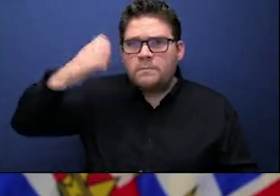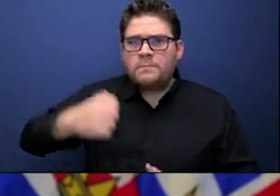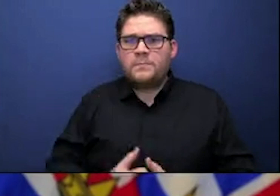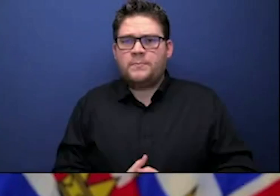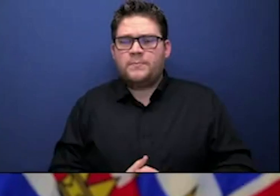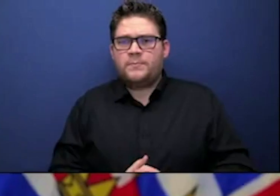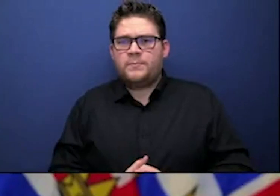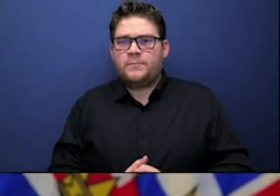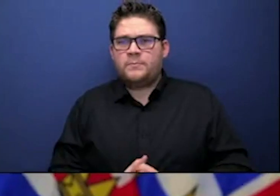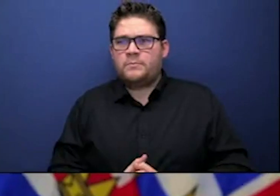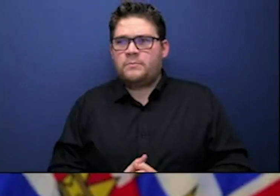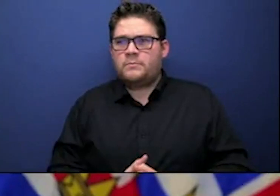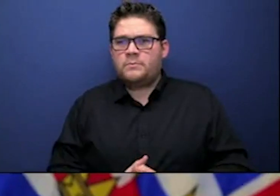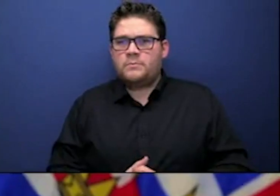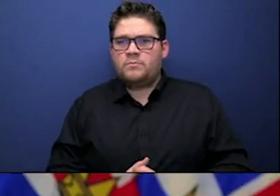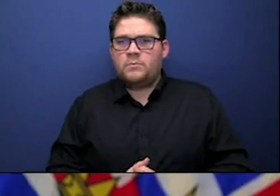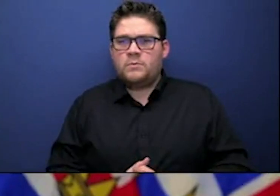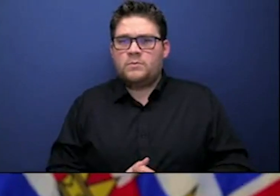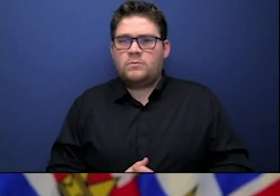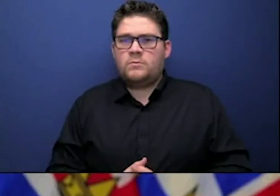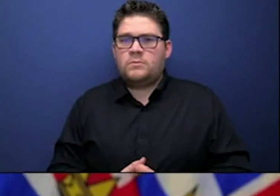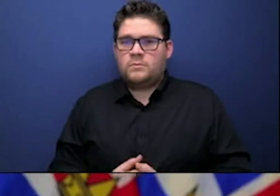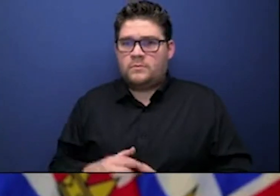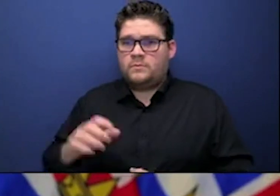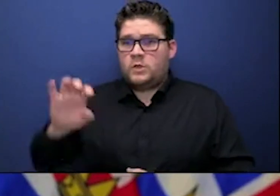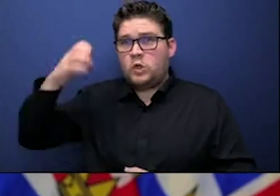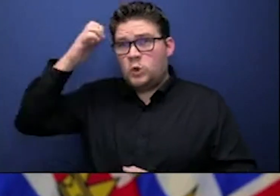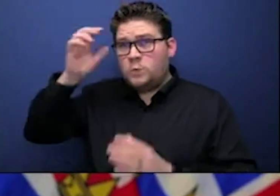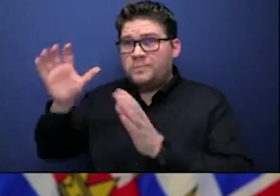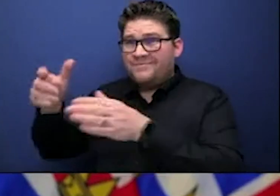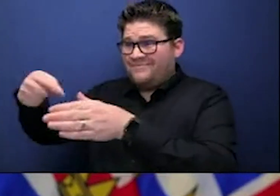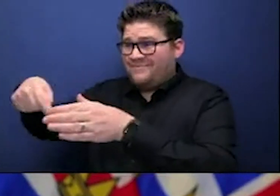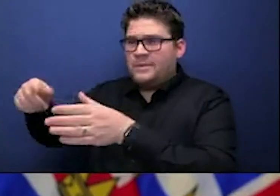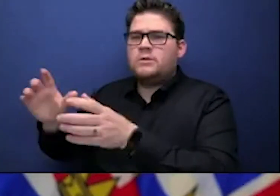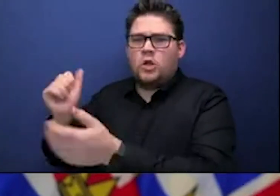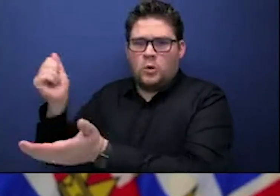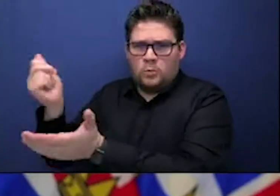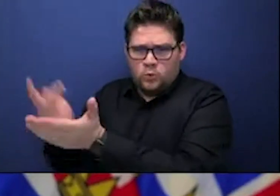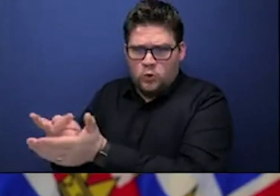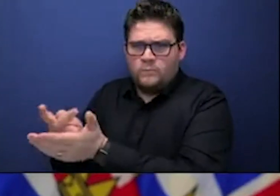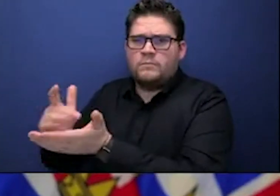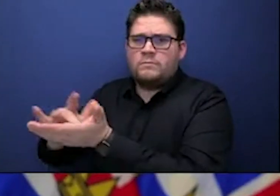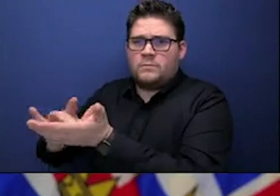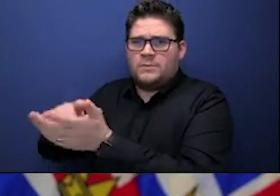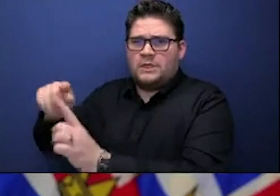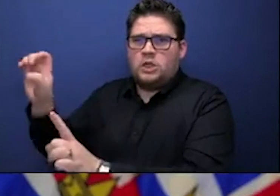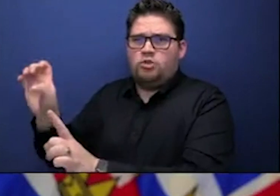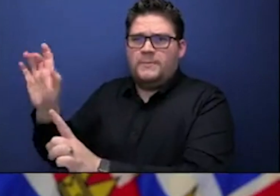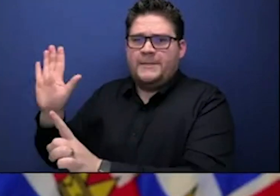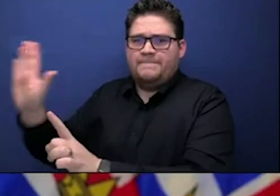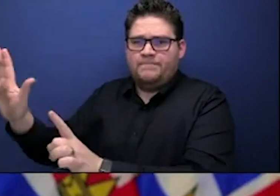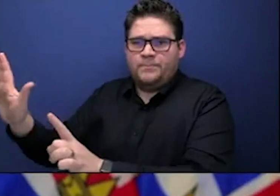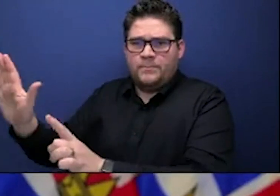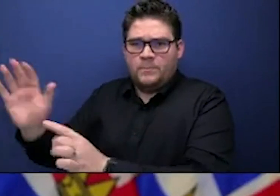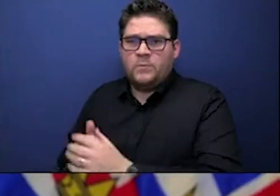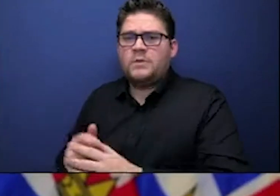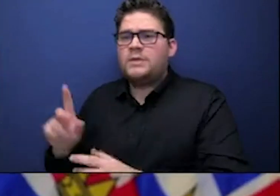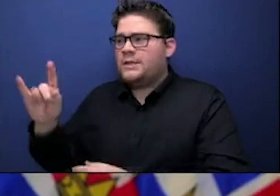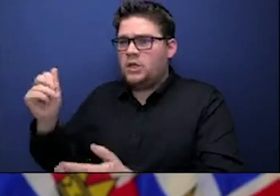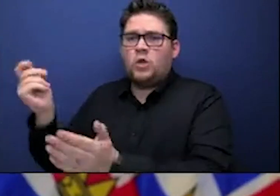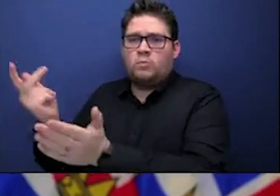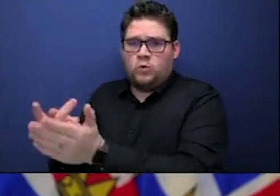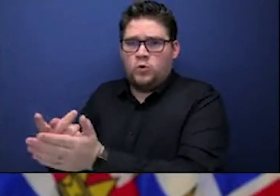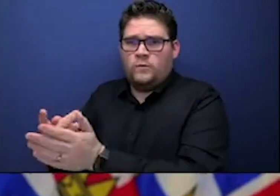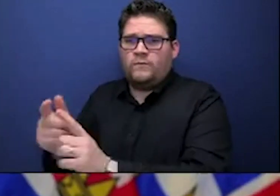which approves drugs for use in Europe, approved AstraZeneca last week. But different countries have